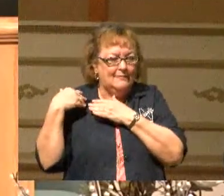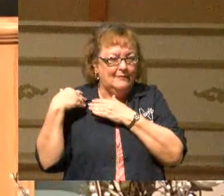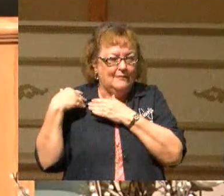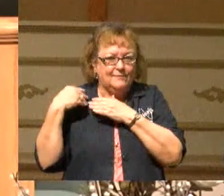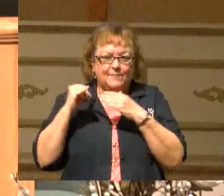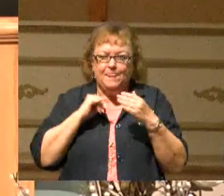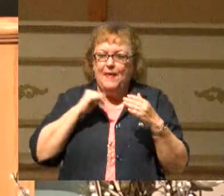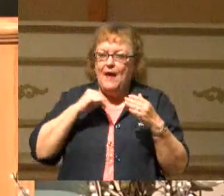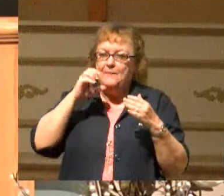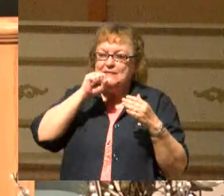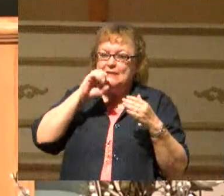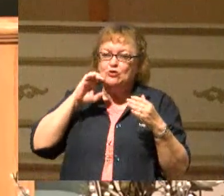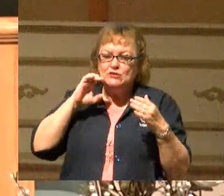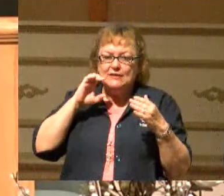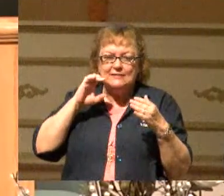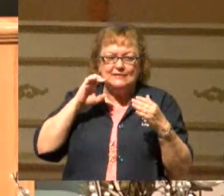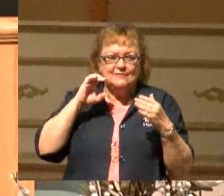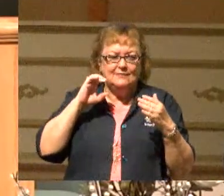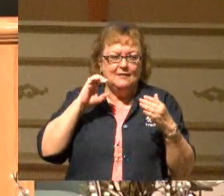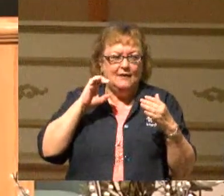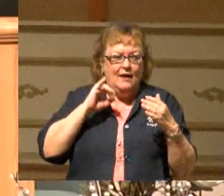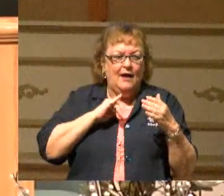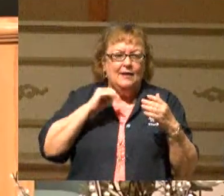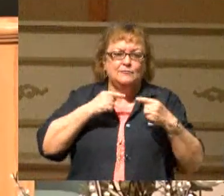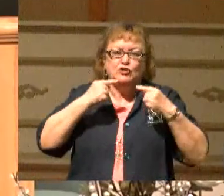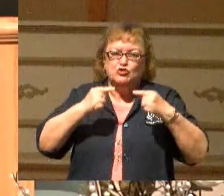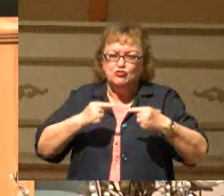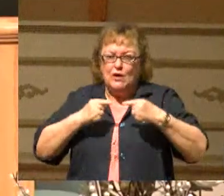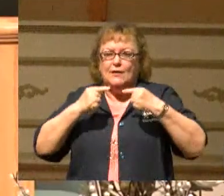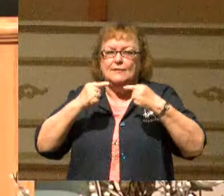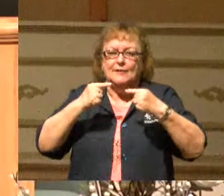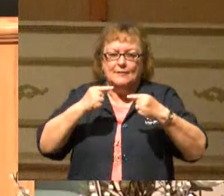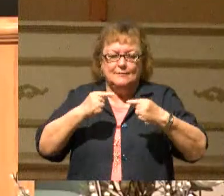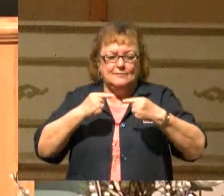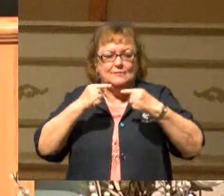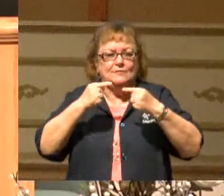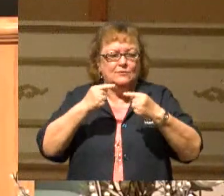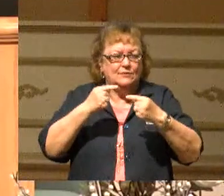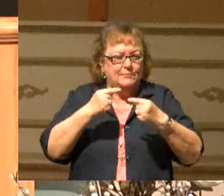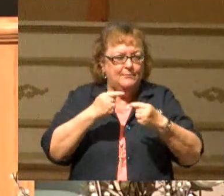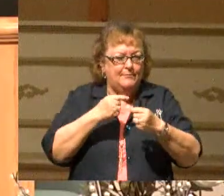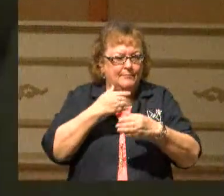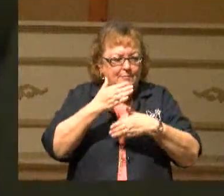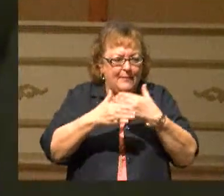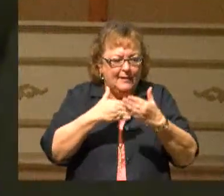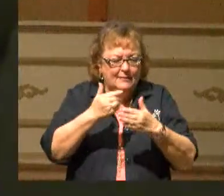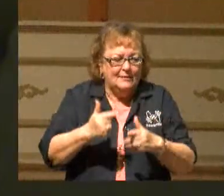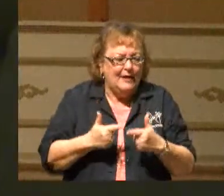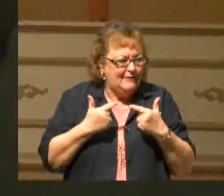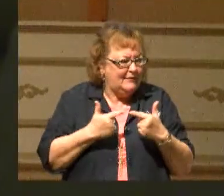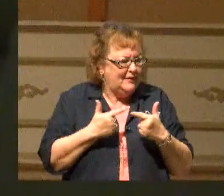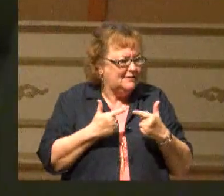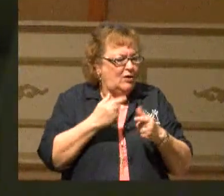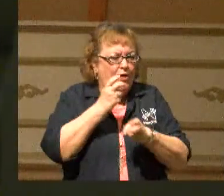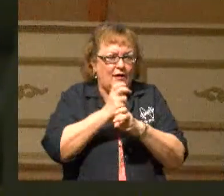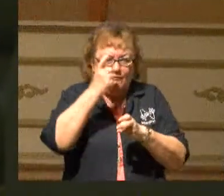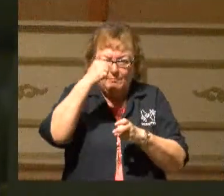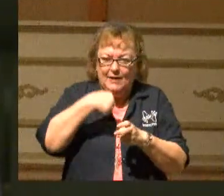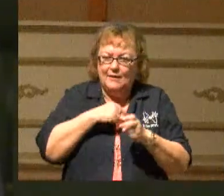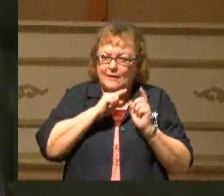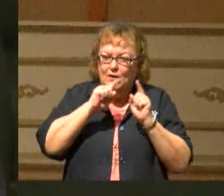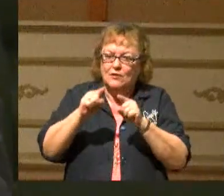I'm a senior citizen. And I'm just struggling to make it through. It's difficult for me to get to church.